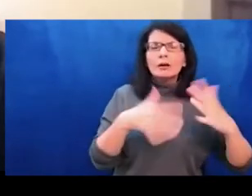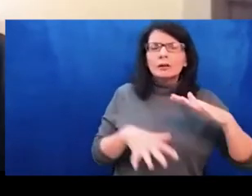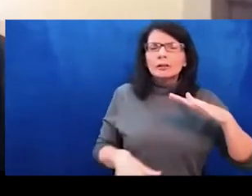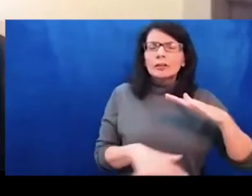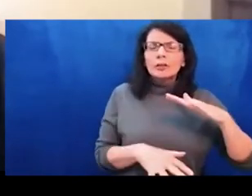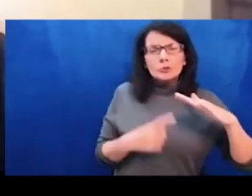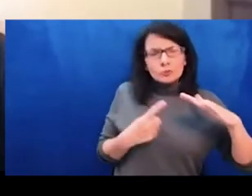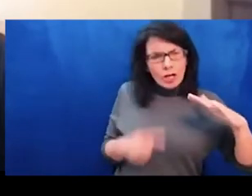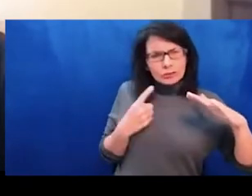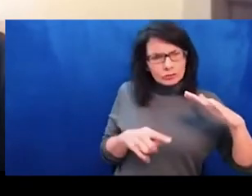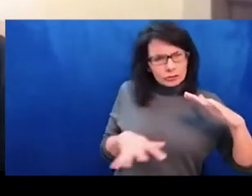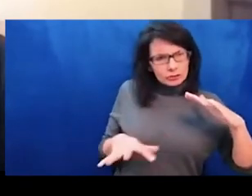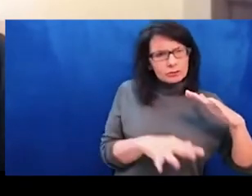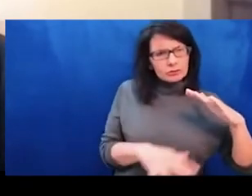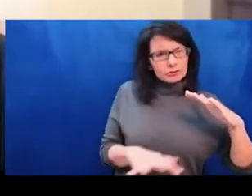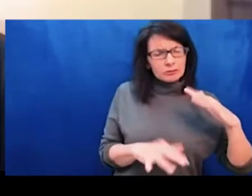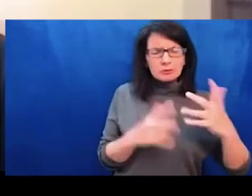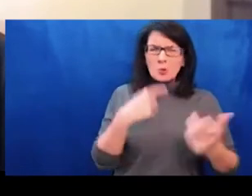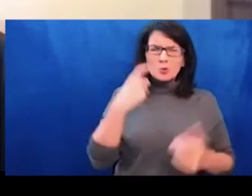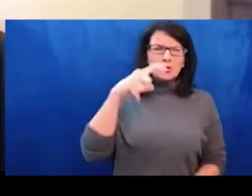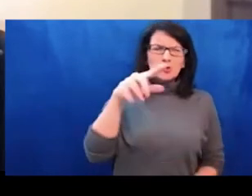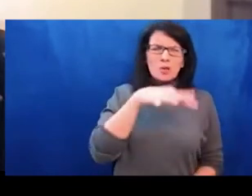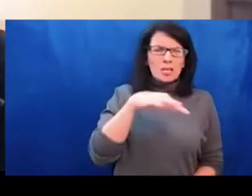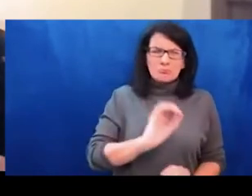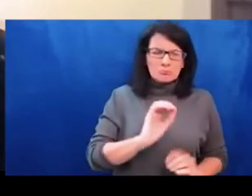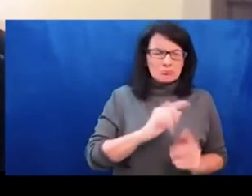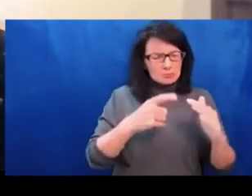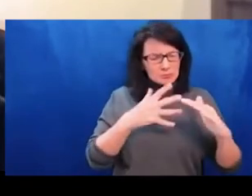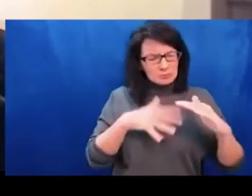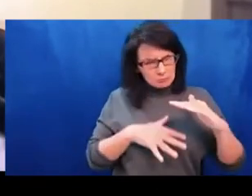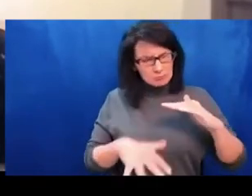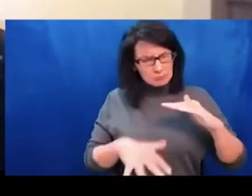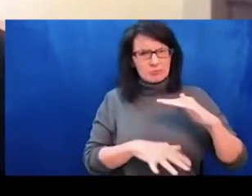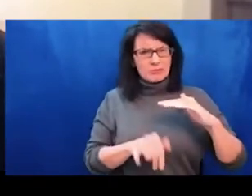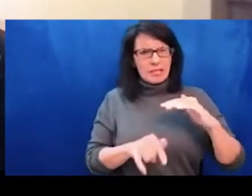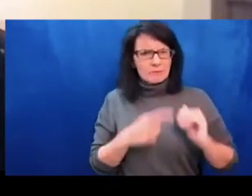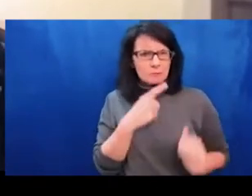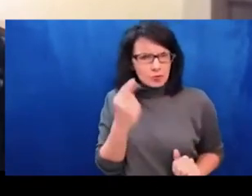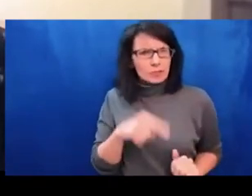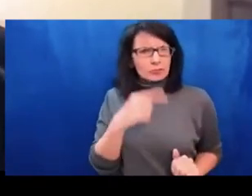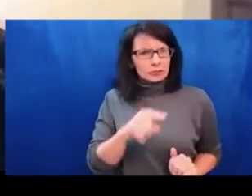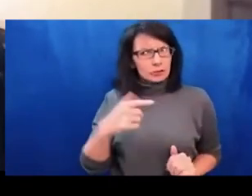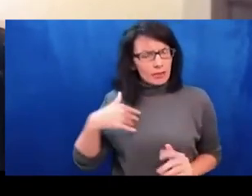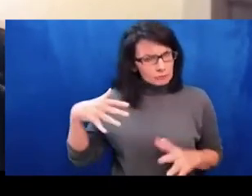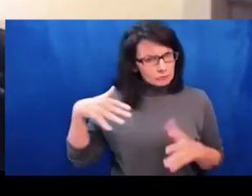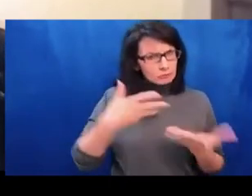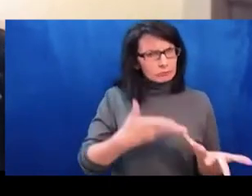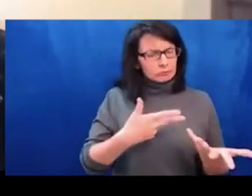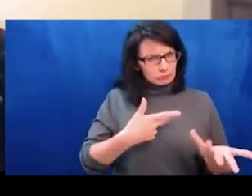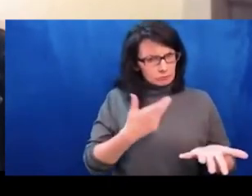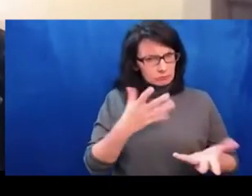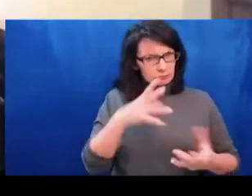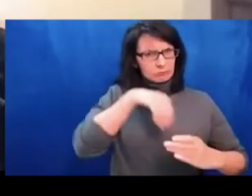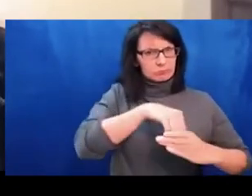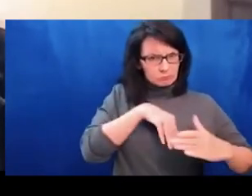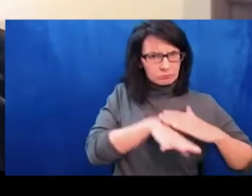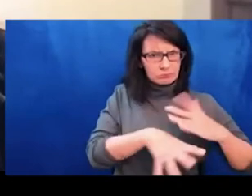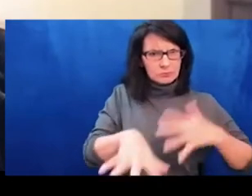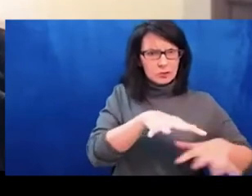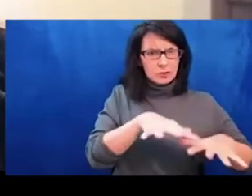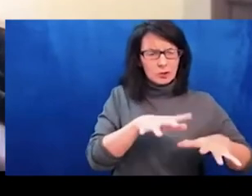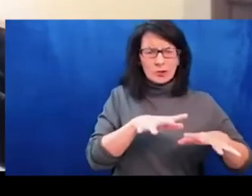of the US. And so a lot of that too, initially, is just like even the narrative around race in Russia. But what's also key too is,